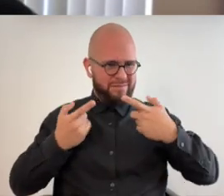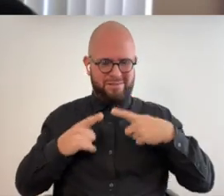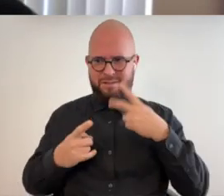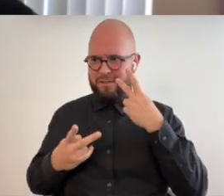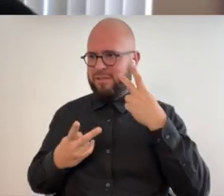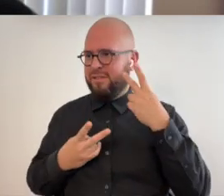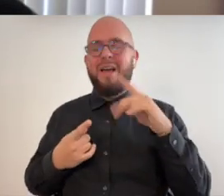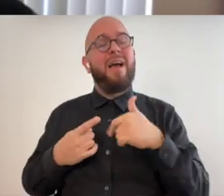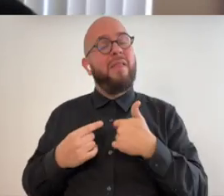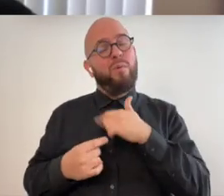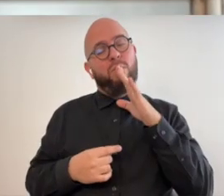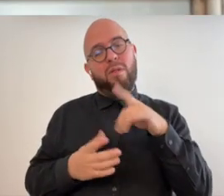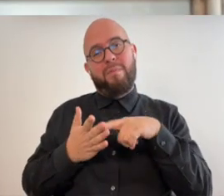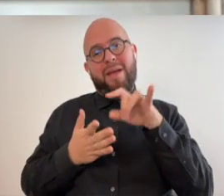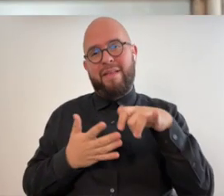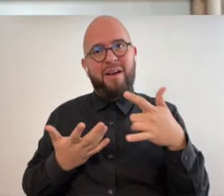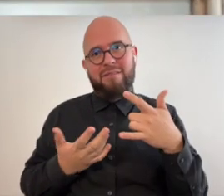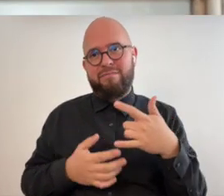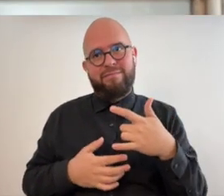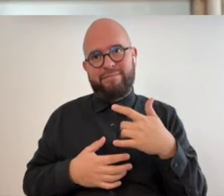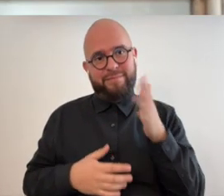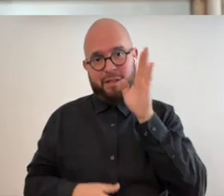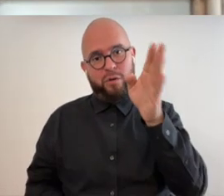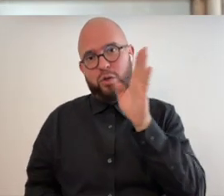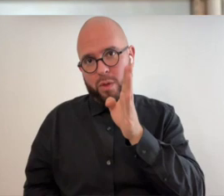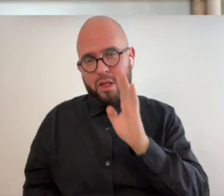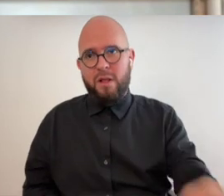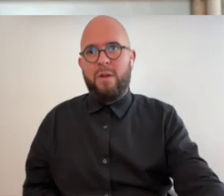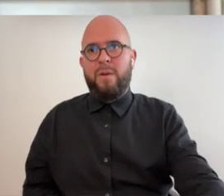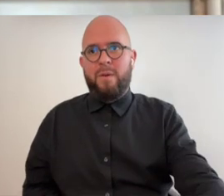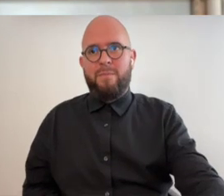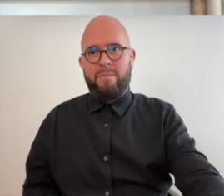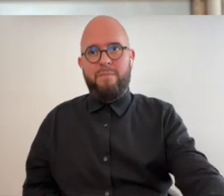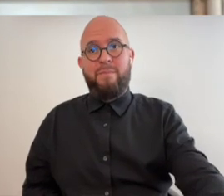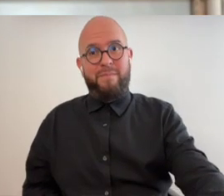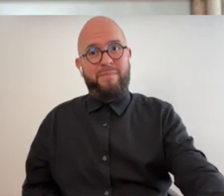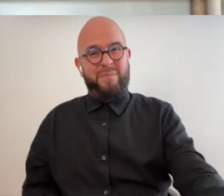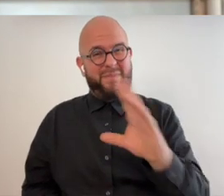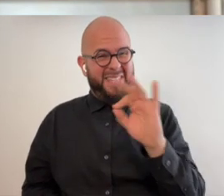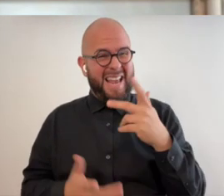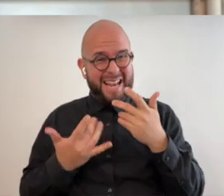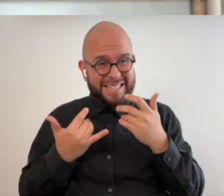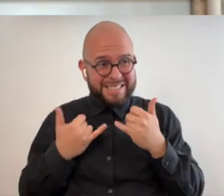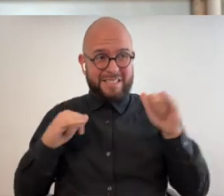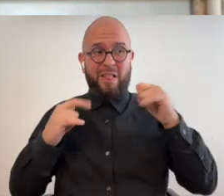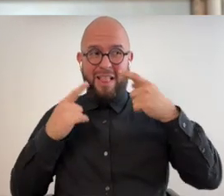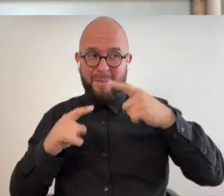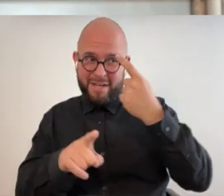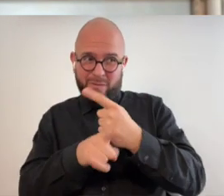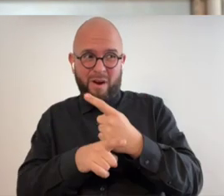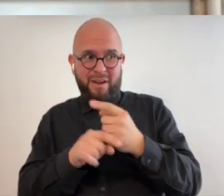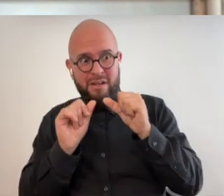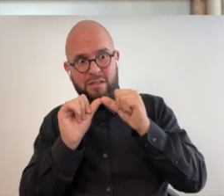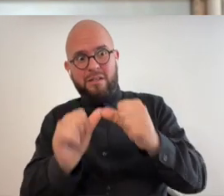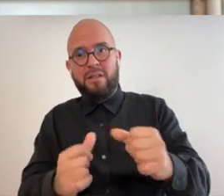point we'll have to pay the viper for that yeah and that to a large extent it is still going on i think that's another thing that there's that